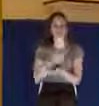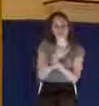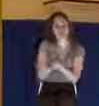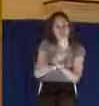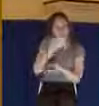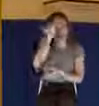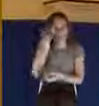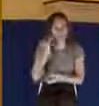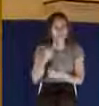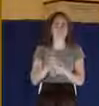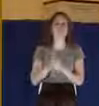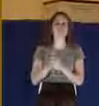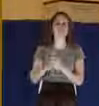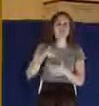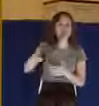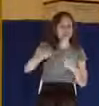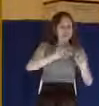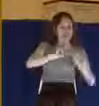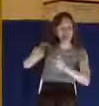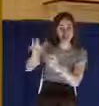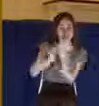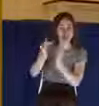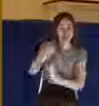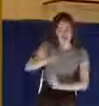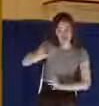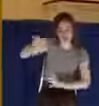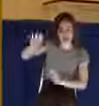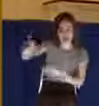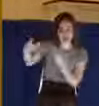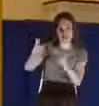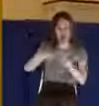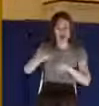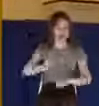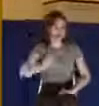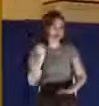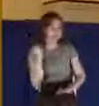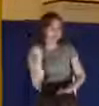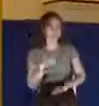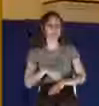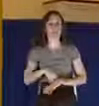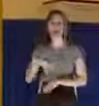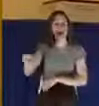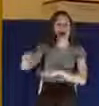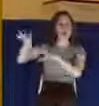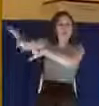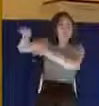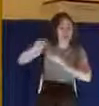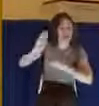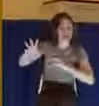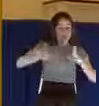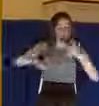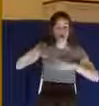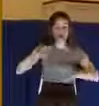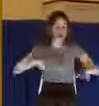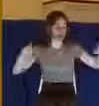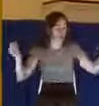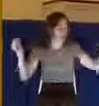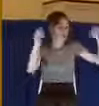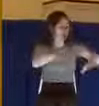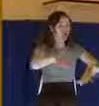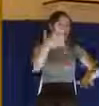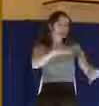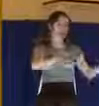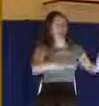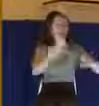not. And when they had crucified him, they parted his garments, casting lots upon them, whatever every man